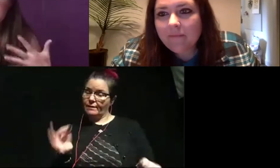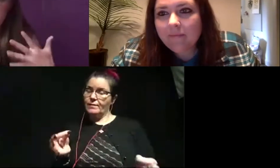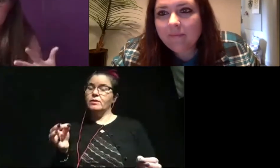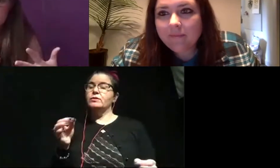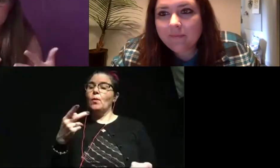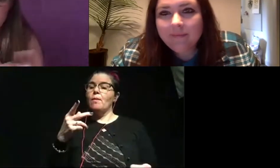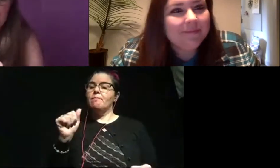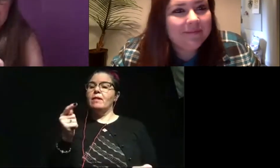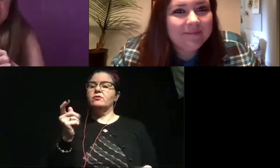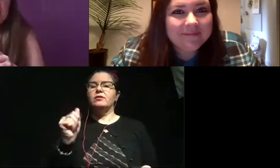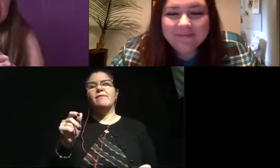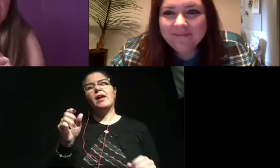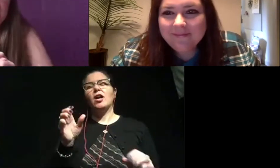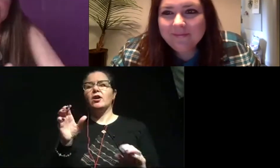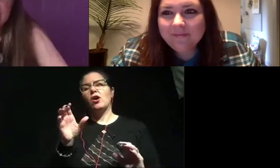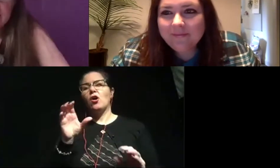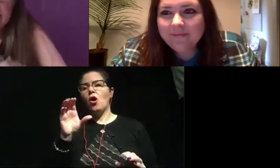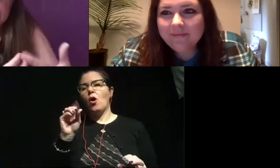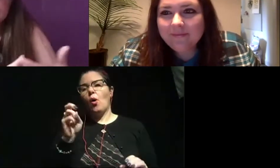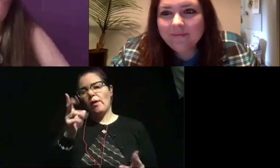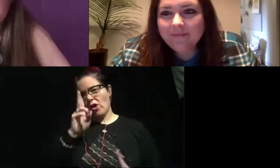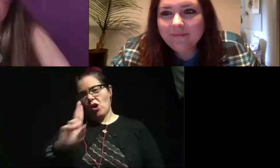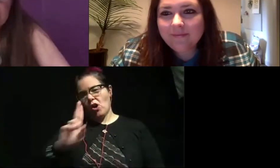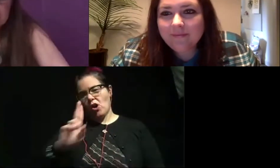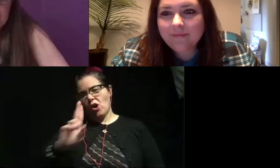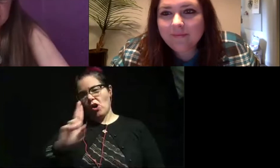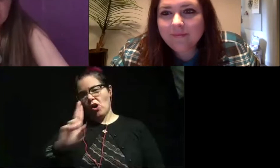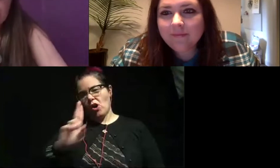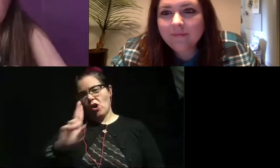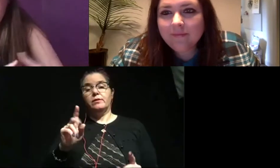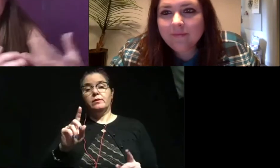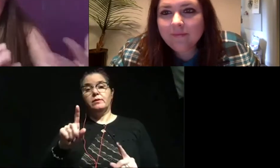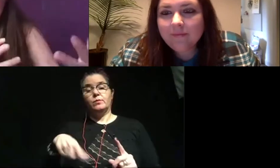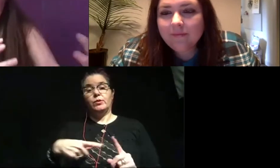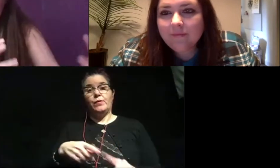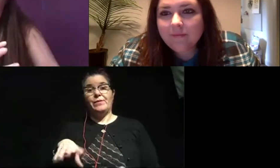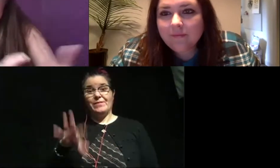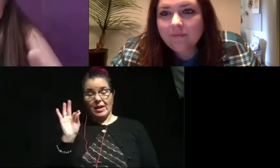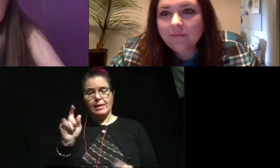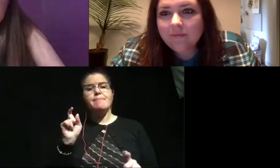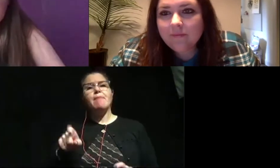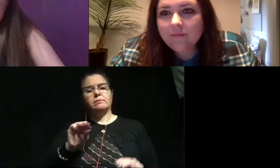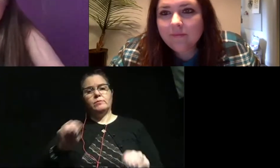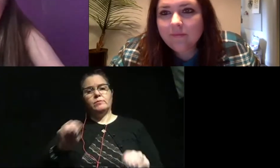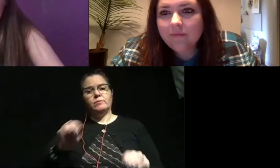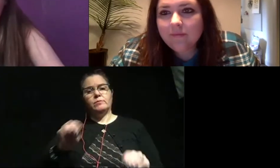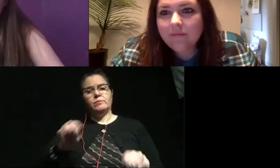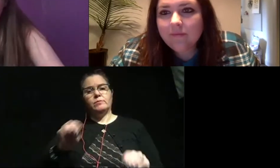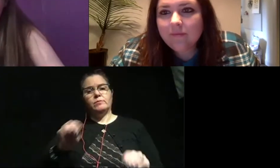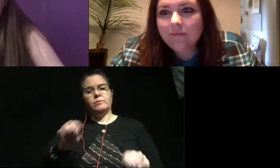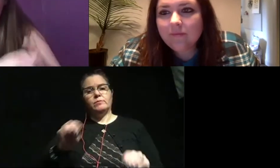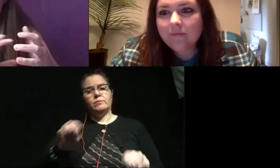code of honor. Okay. Uh, and that is when you find fossils, you have to put it in a museum. So if you